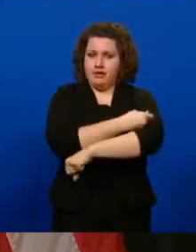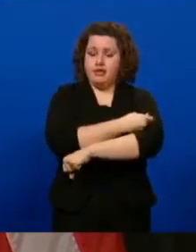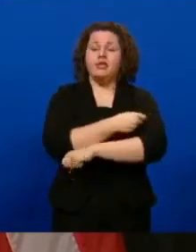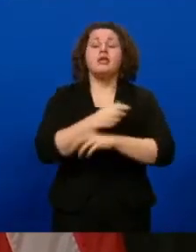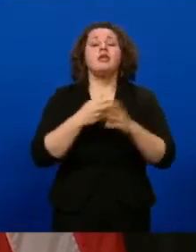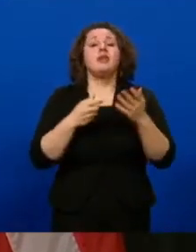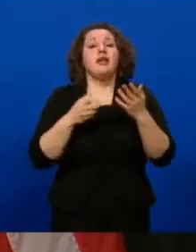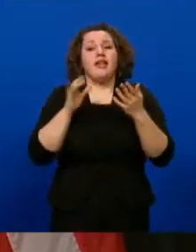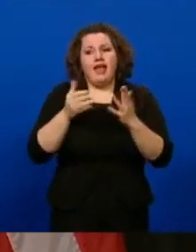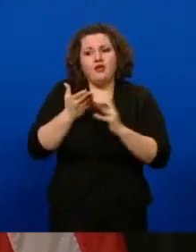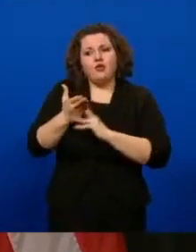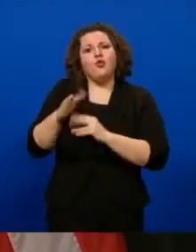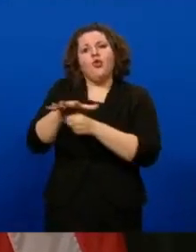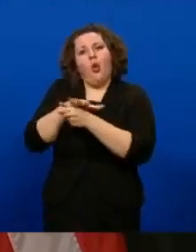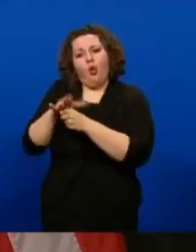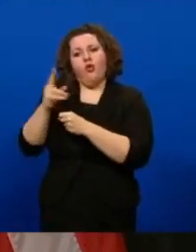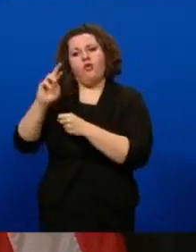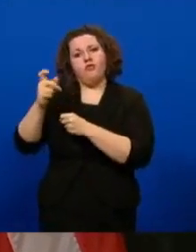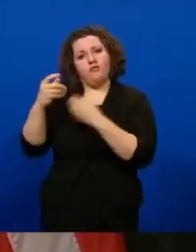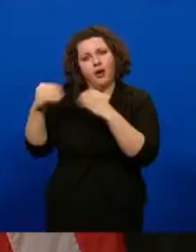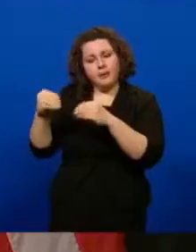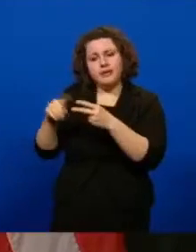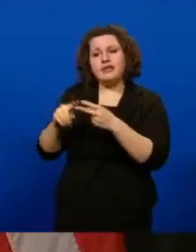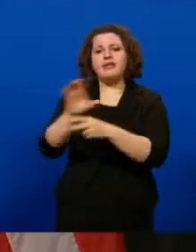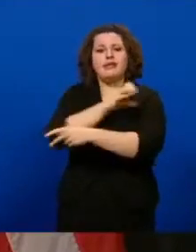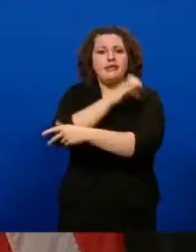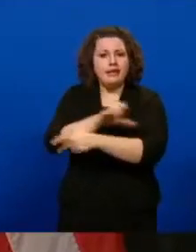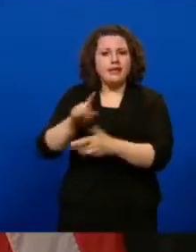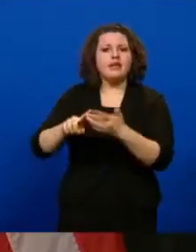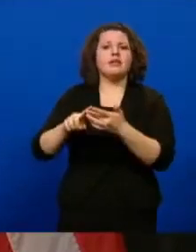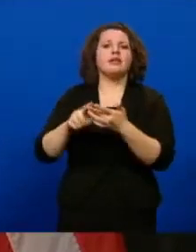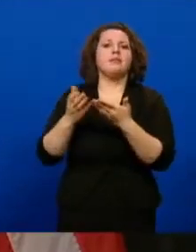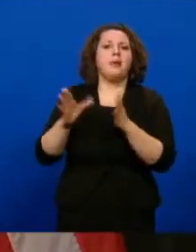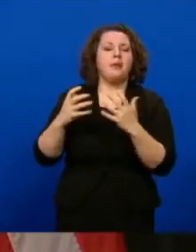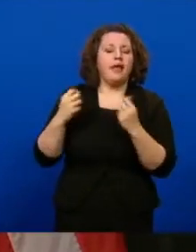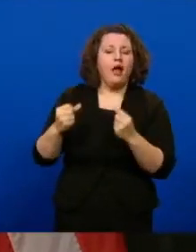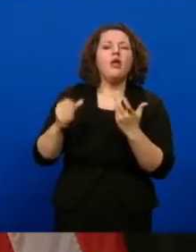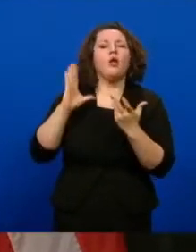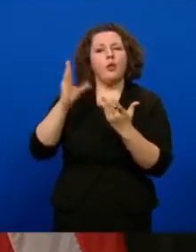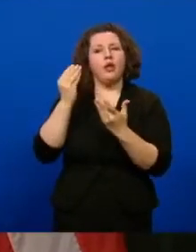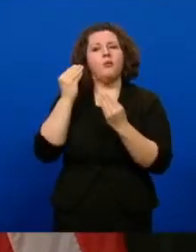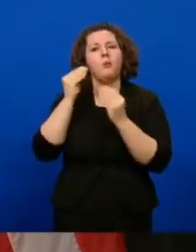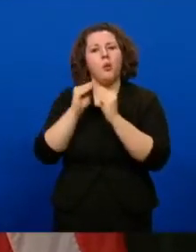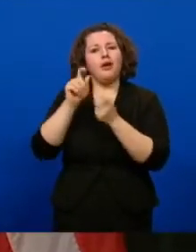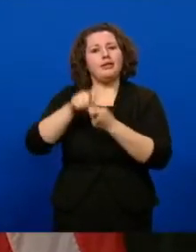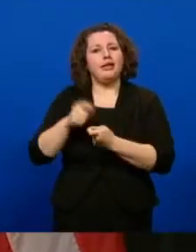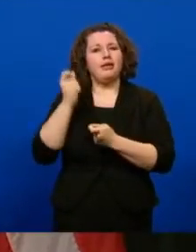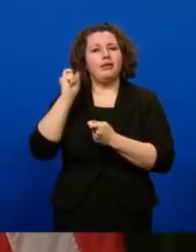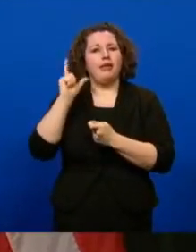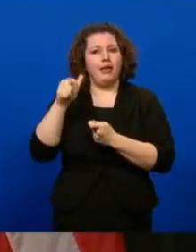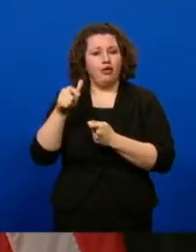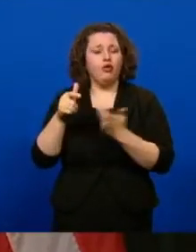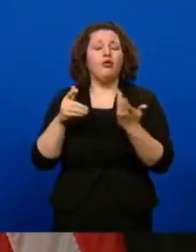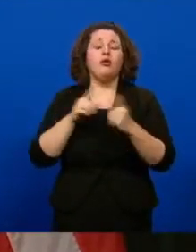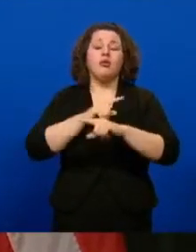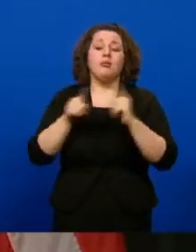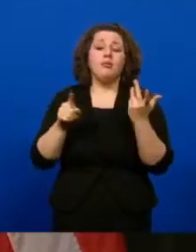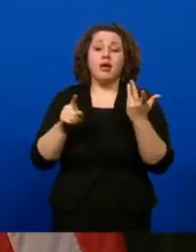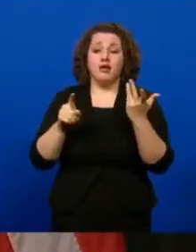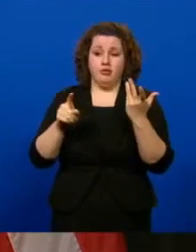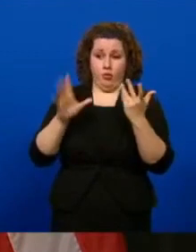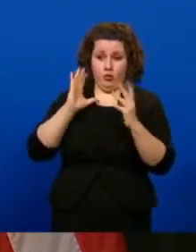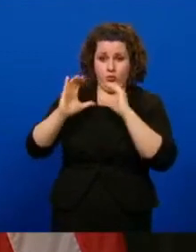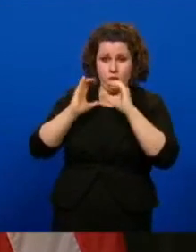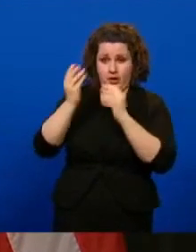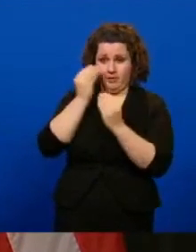our local pharmacies, local public health, and our clinic partners. And we'll release more details on this. And so we'll, through the communication efforts,